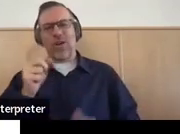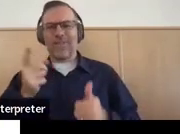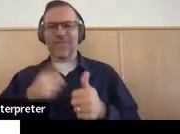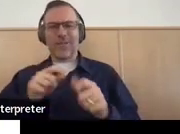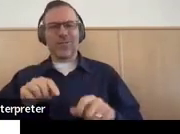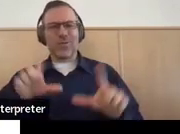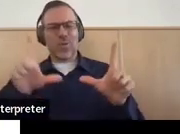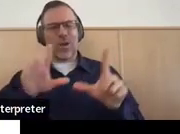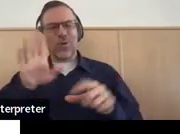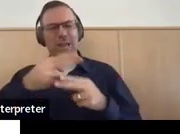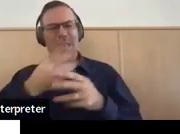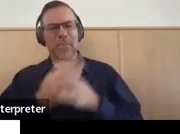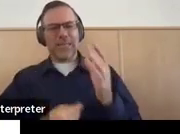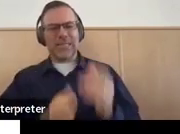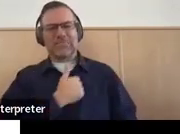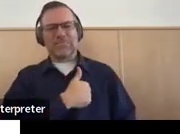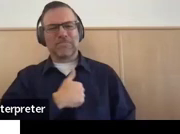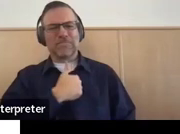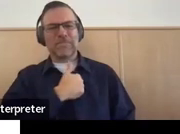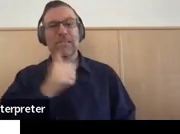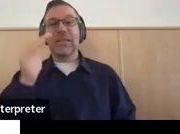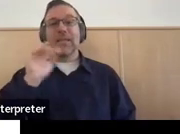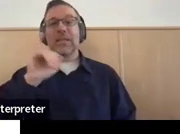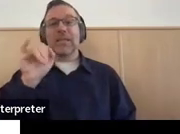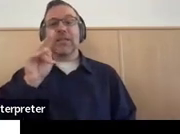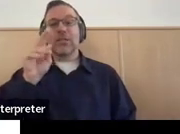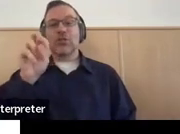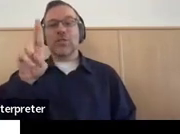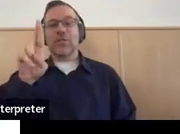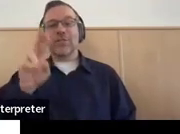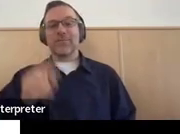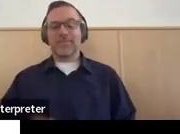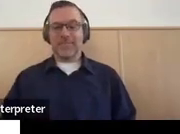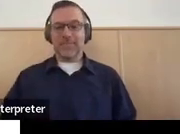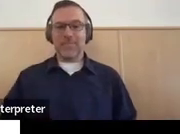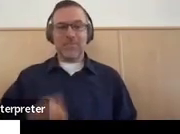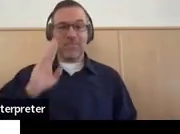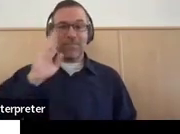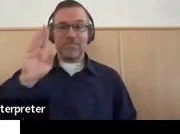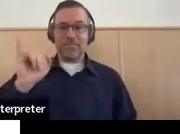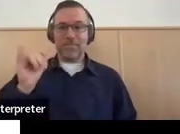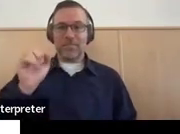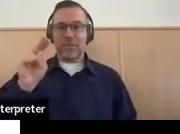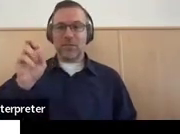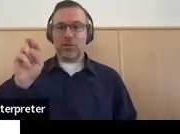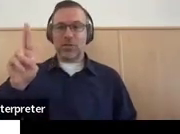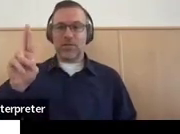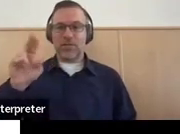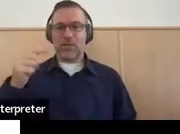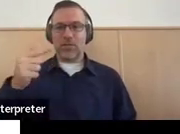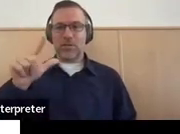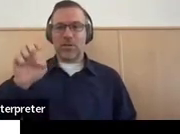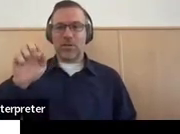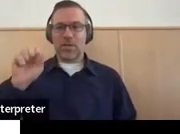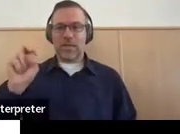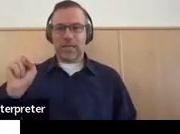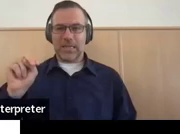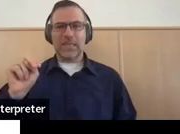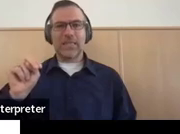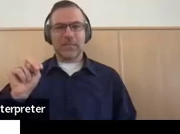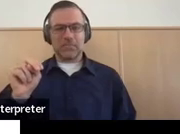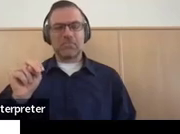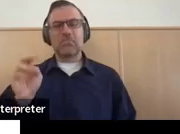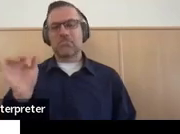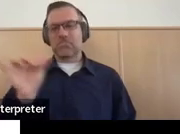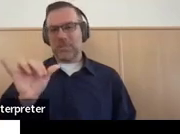Jennifer, can you come on and say hello? I sure can. So I'm Jennifer Gleason. I too, like the rest of the team,